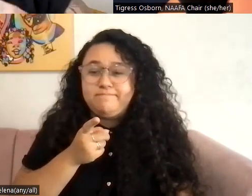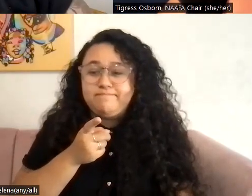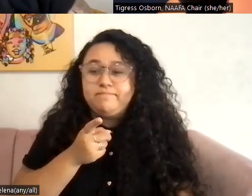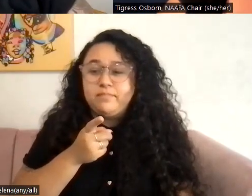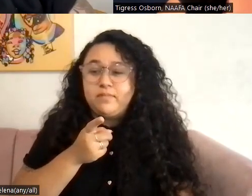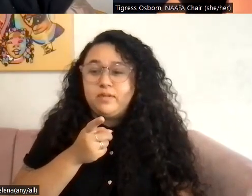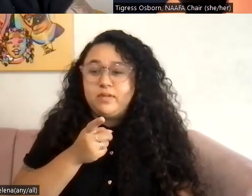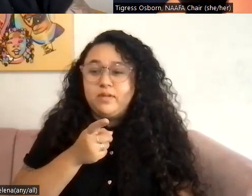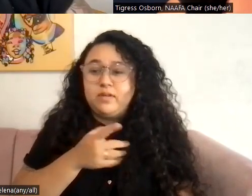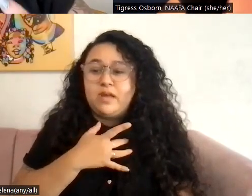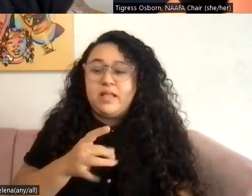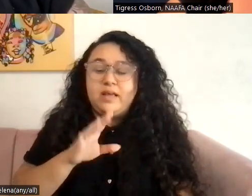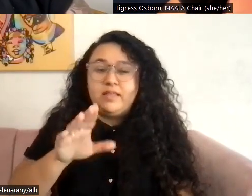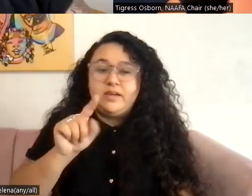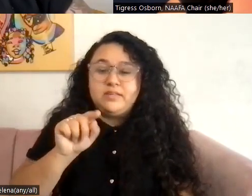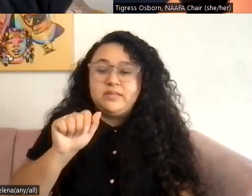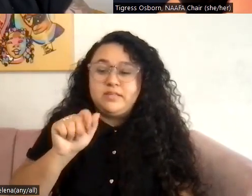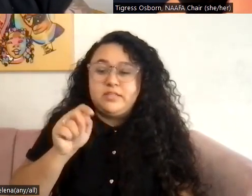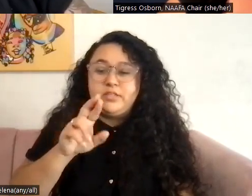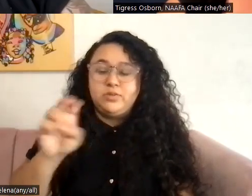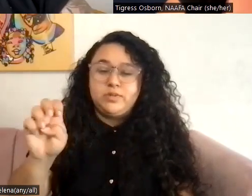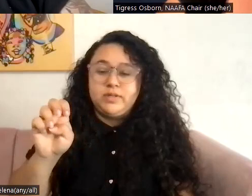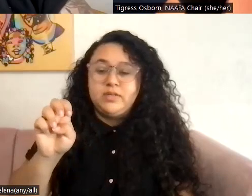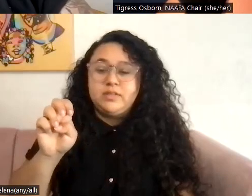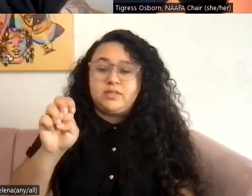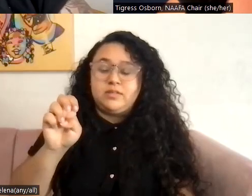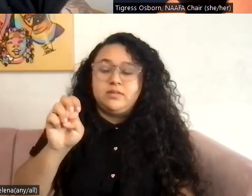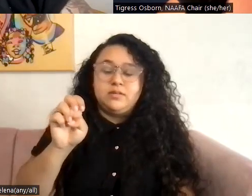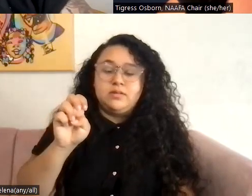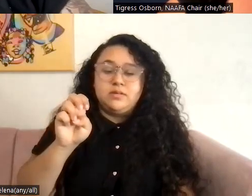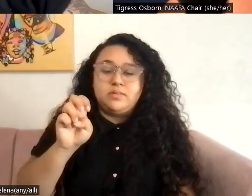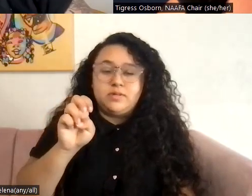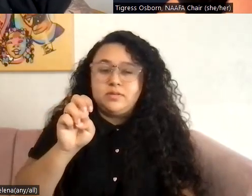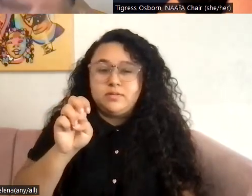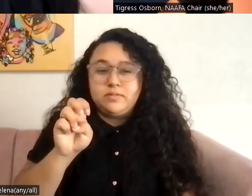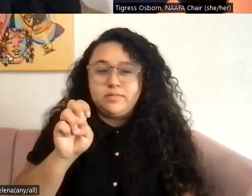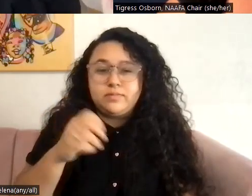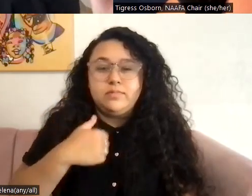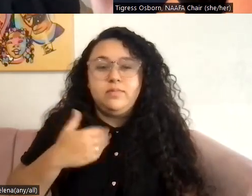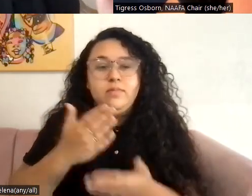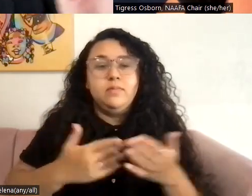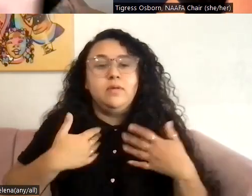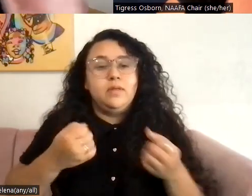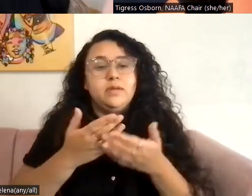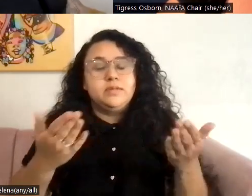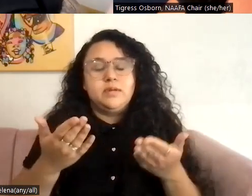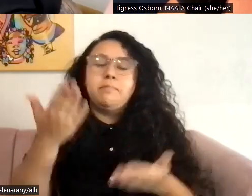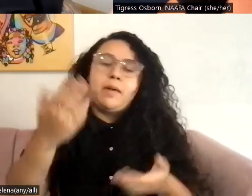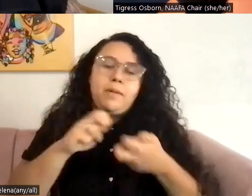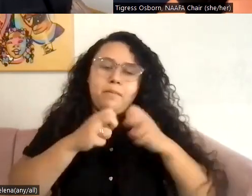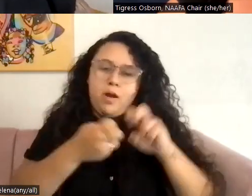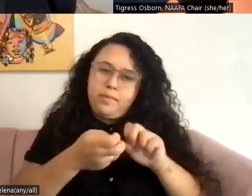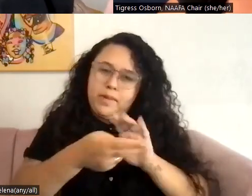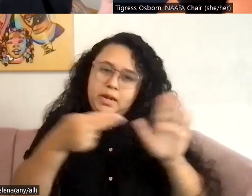kind of, I like their tea tree. It has some healing stuff in there. Uh, but I, I'm, it could be a problematic brand. So I definitely,